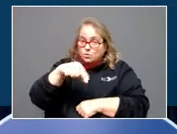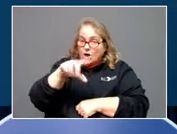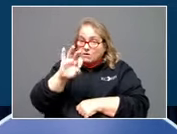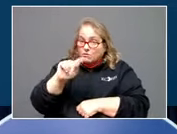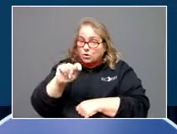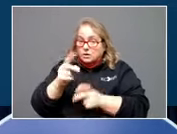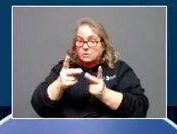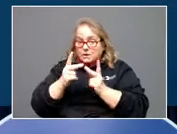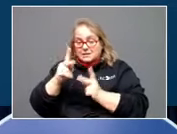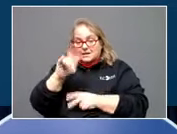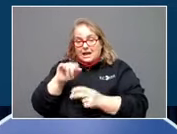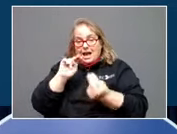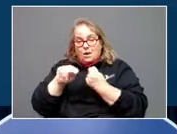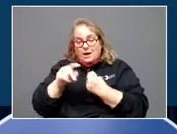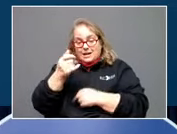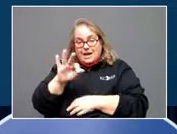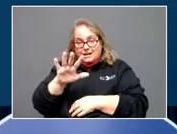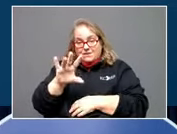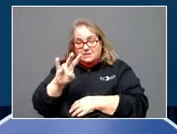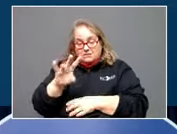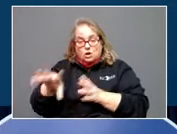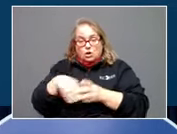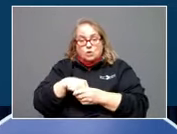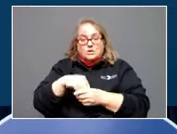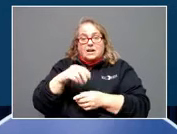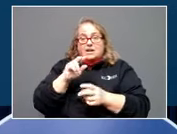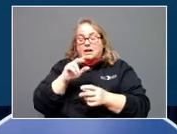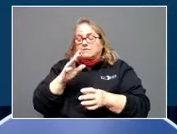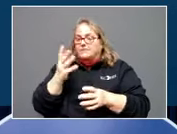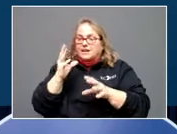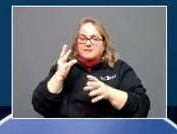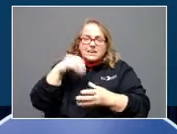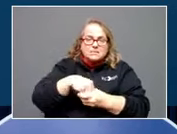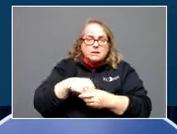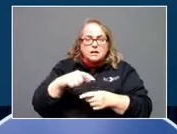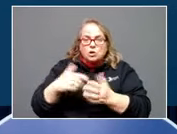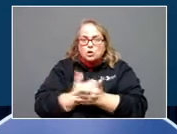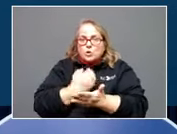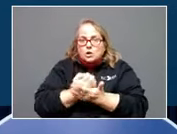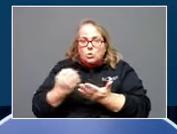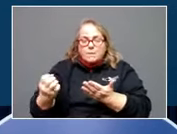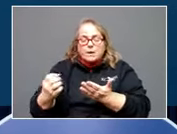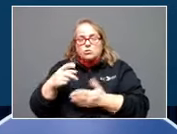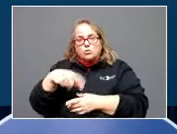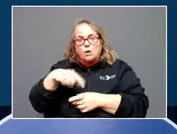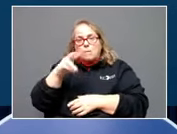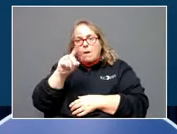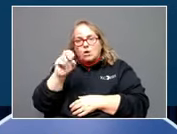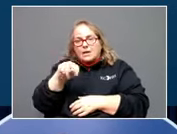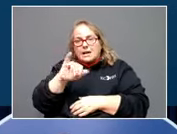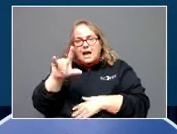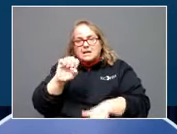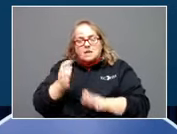Highway 1957 includes investment in new equipment, building upgrades to modernize operations and better position them to support